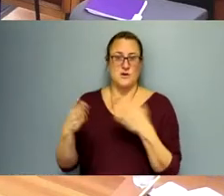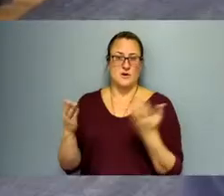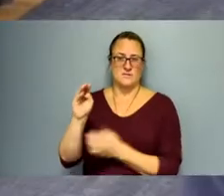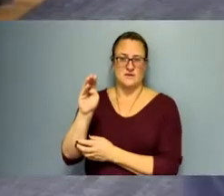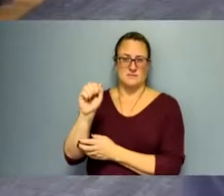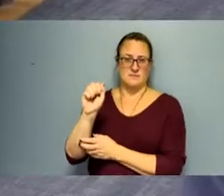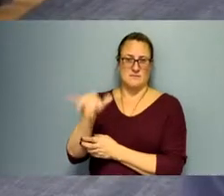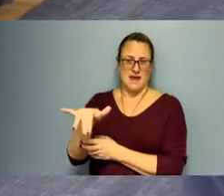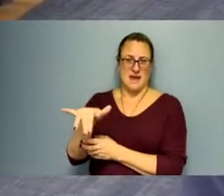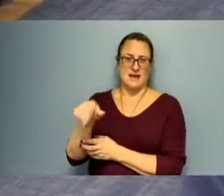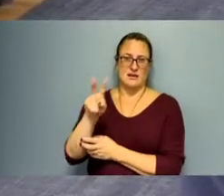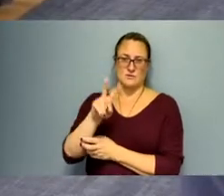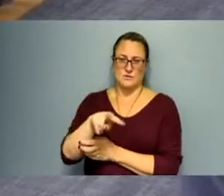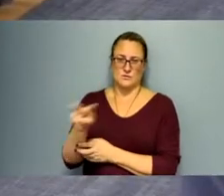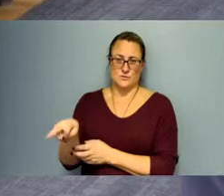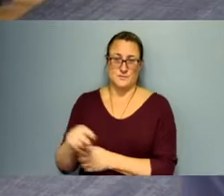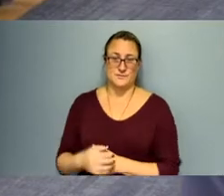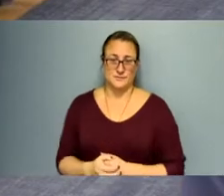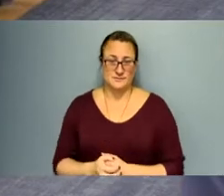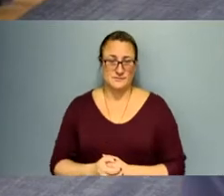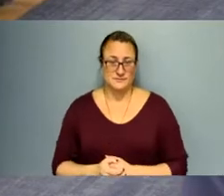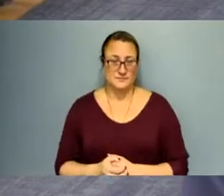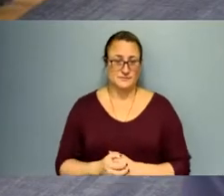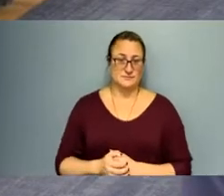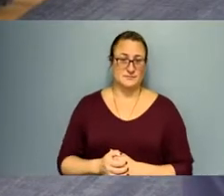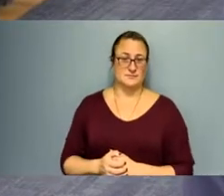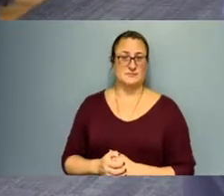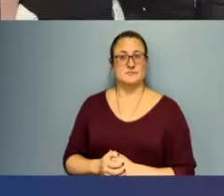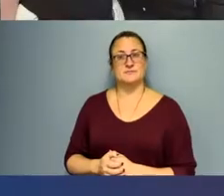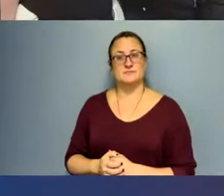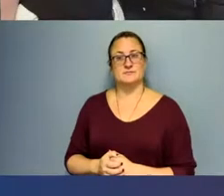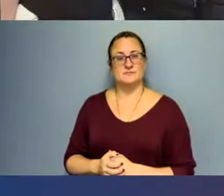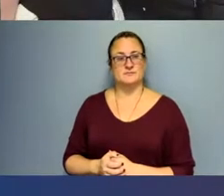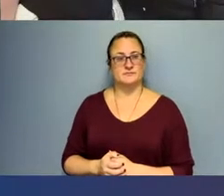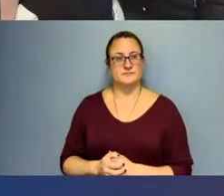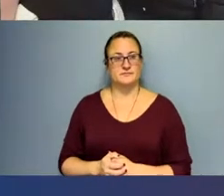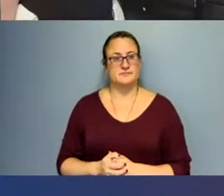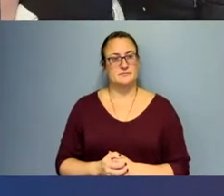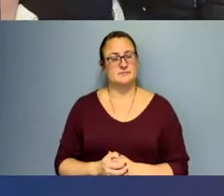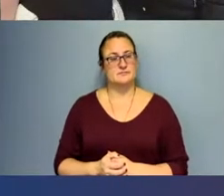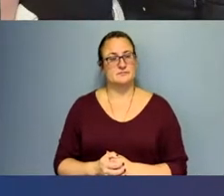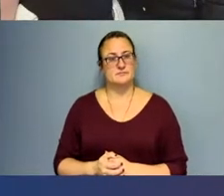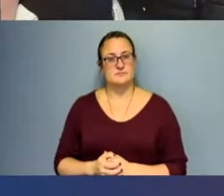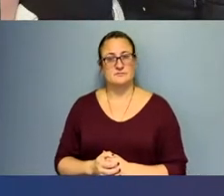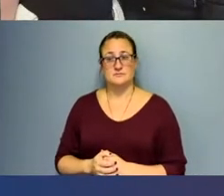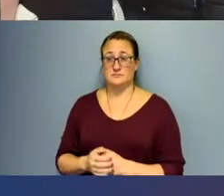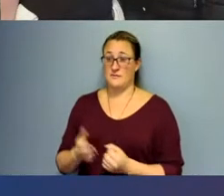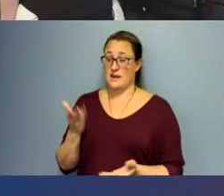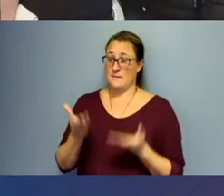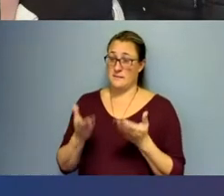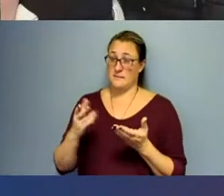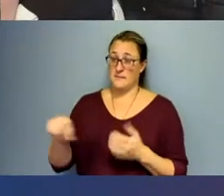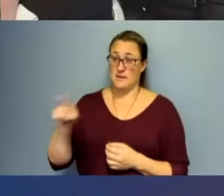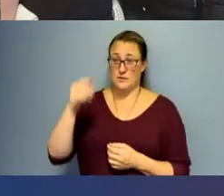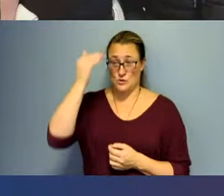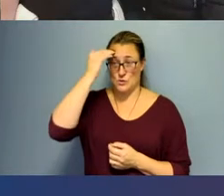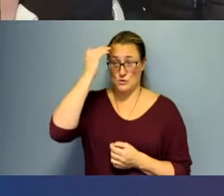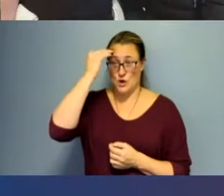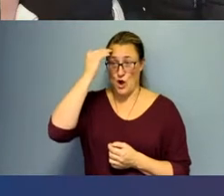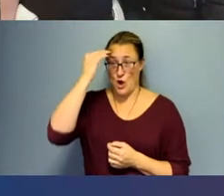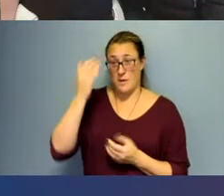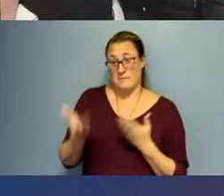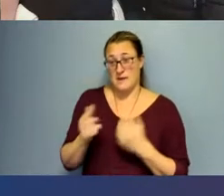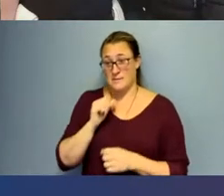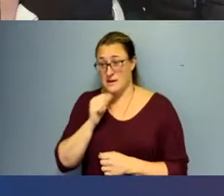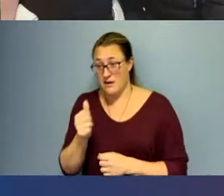year. Next slide, please. So what you also may or may not know is that we, we partner with